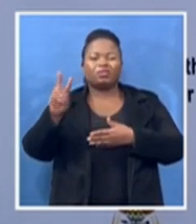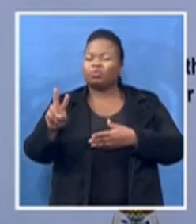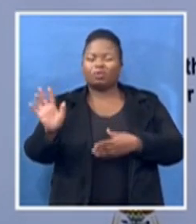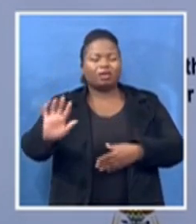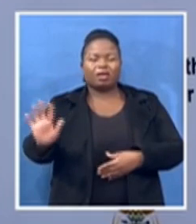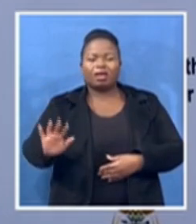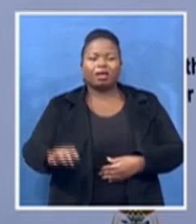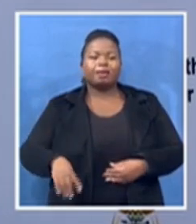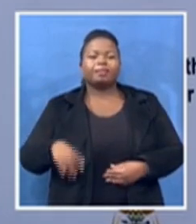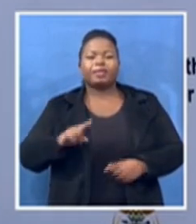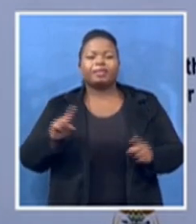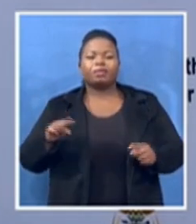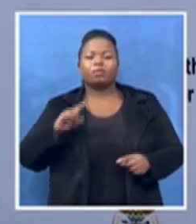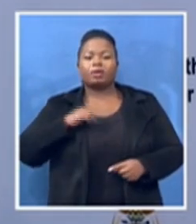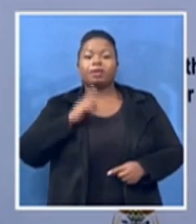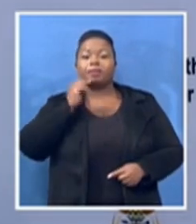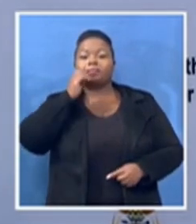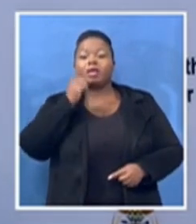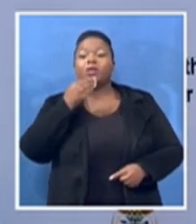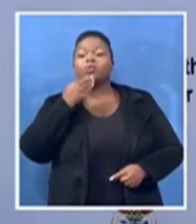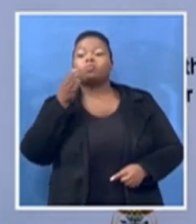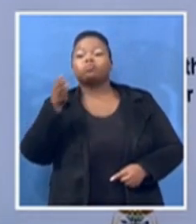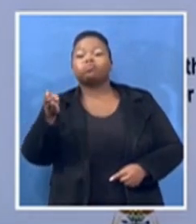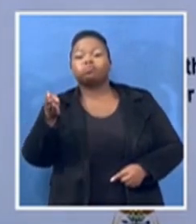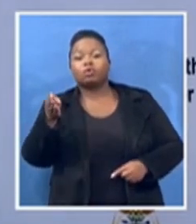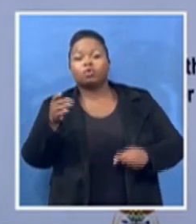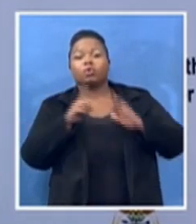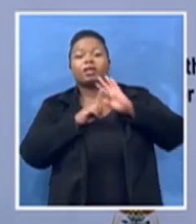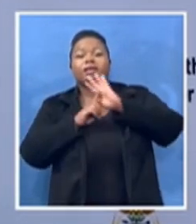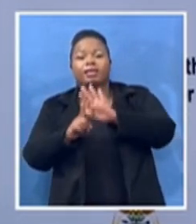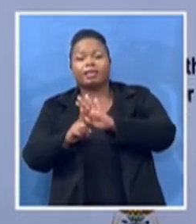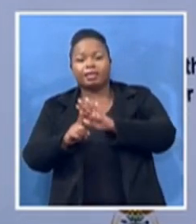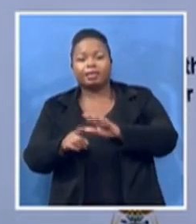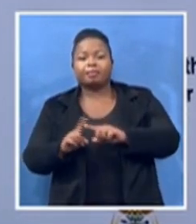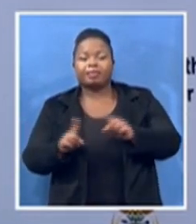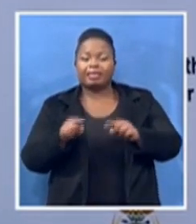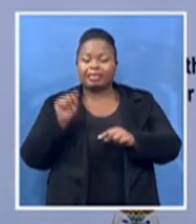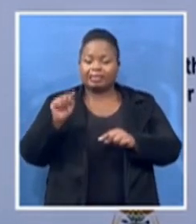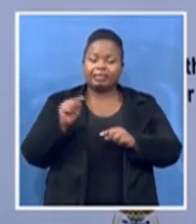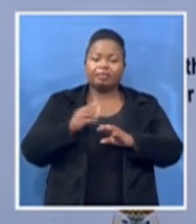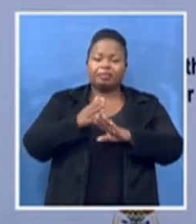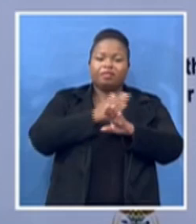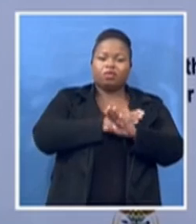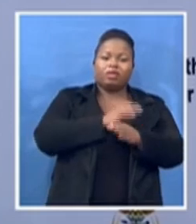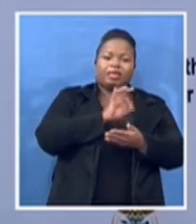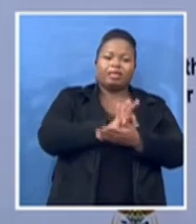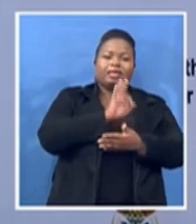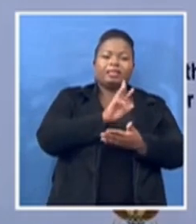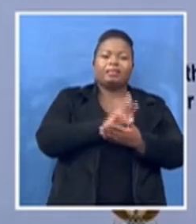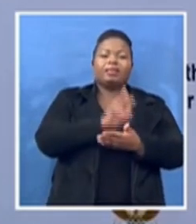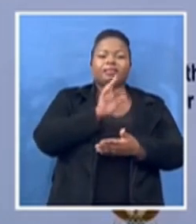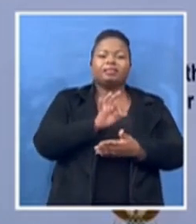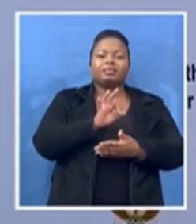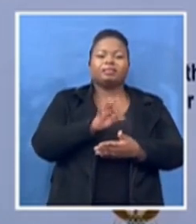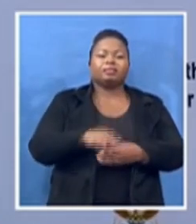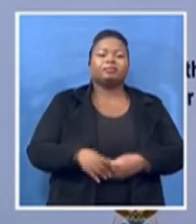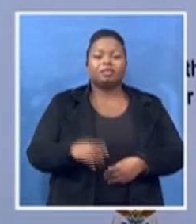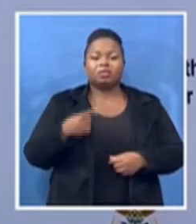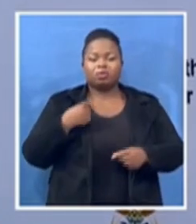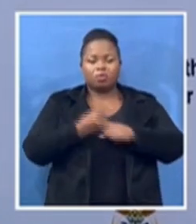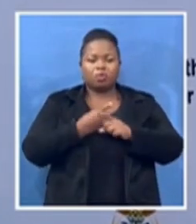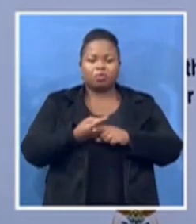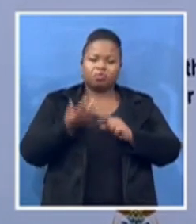the struggle. And that also defines the kind of society we are. So